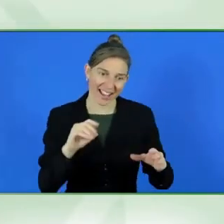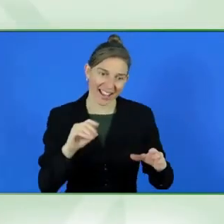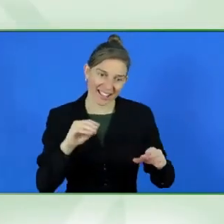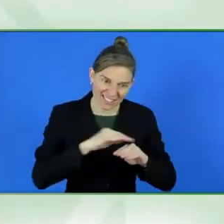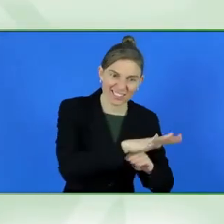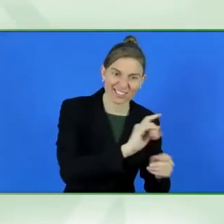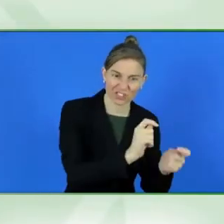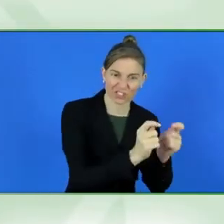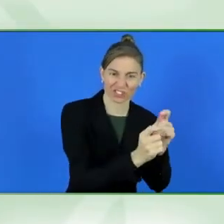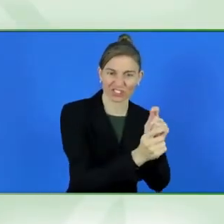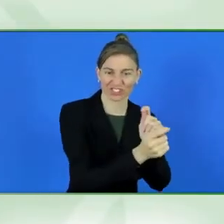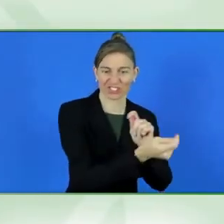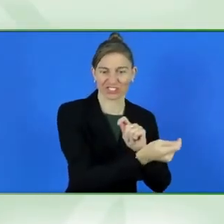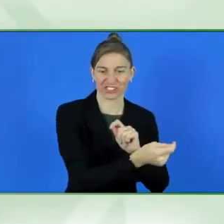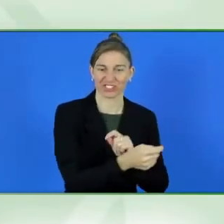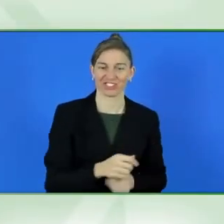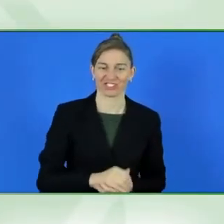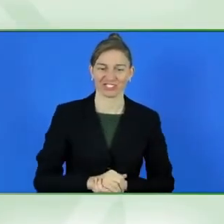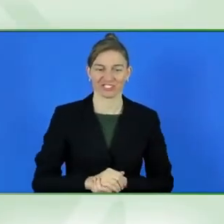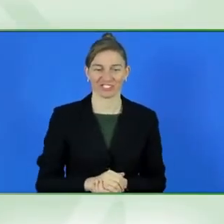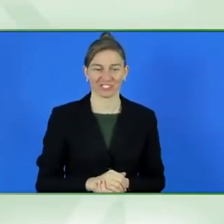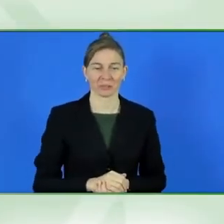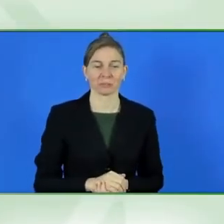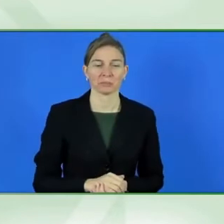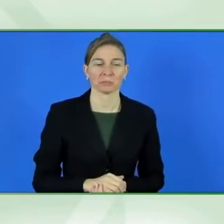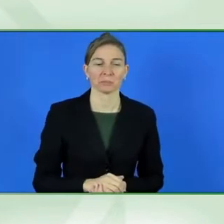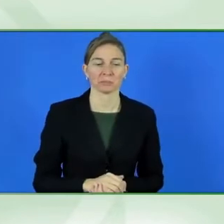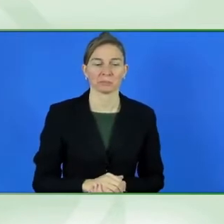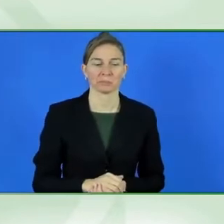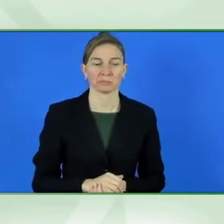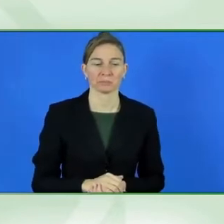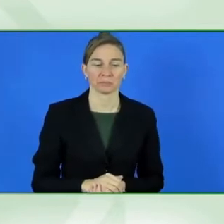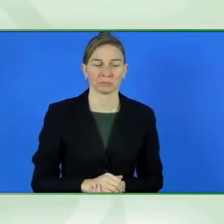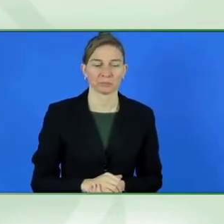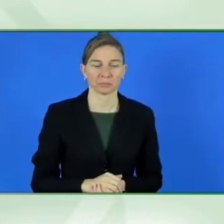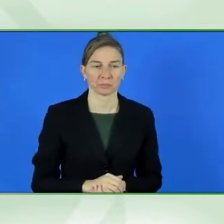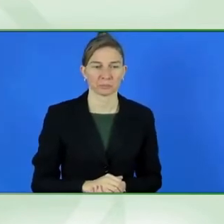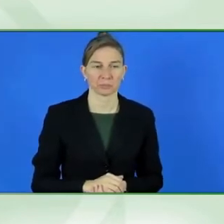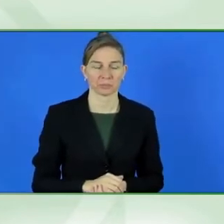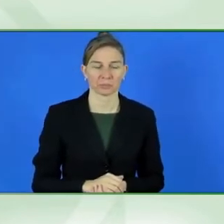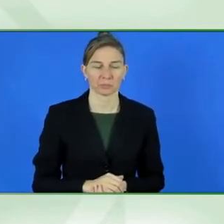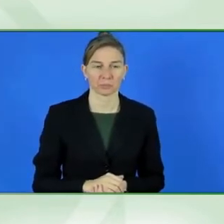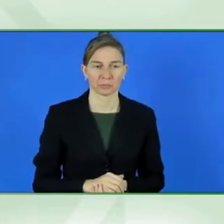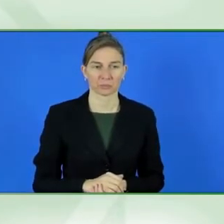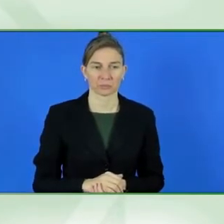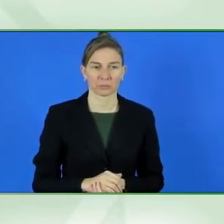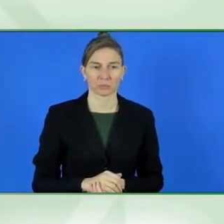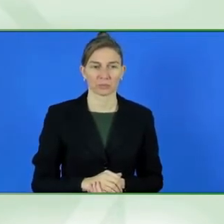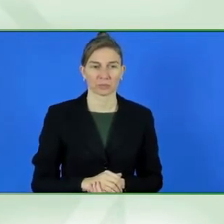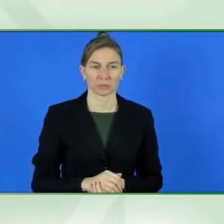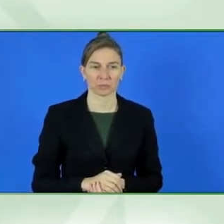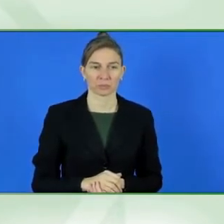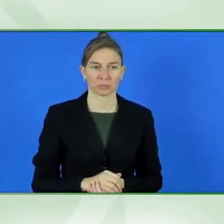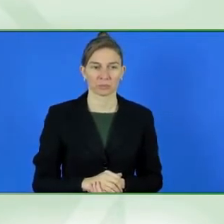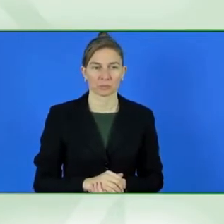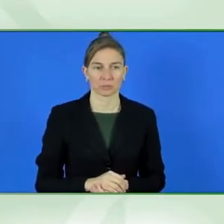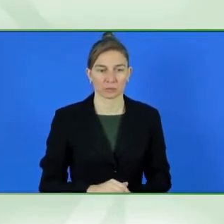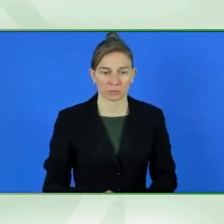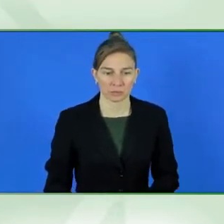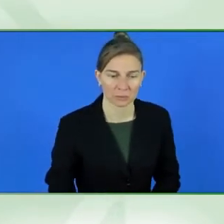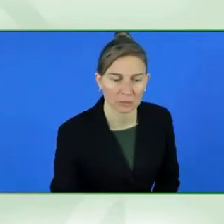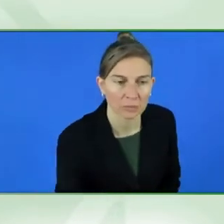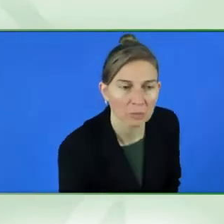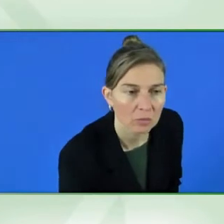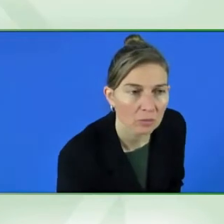I think any approach to solving this or looking at how we improve the situation